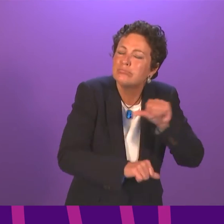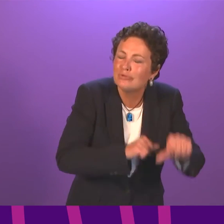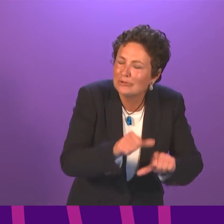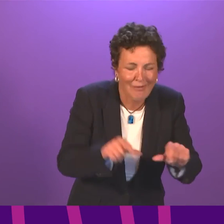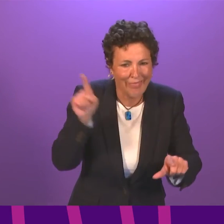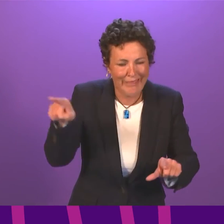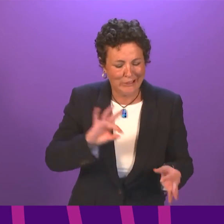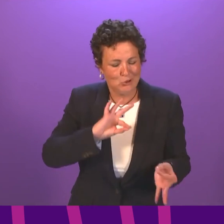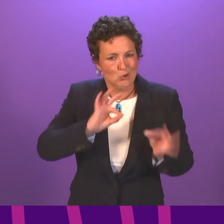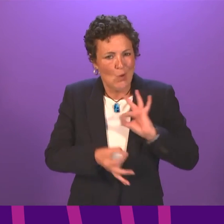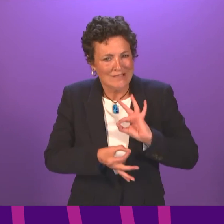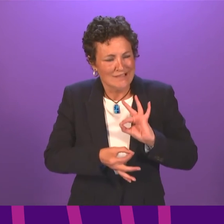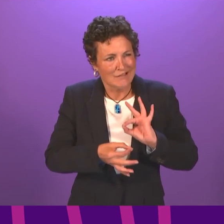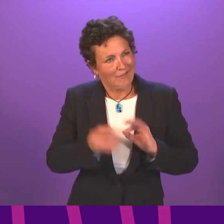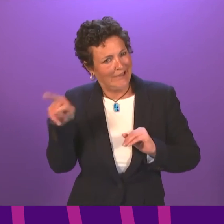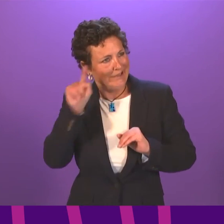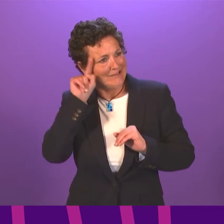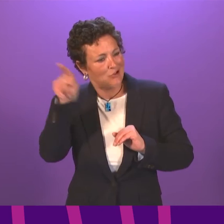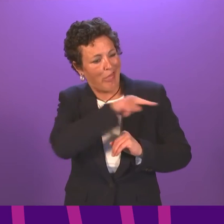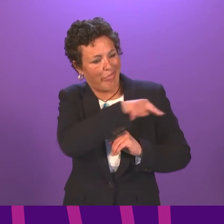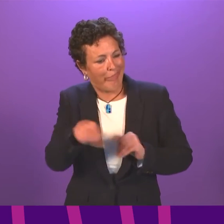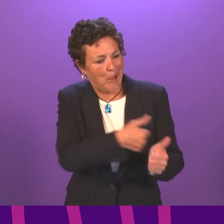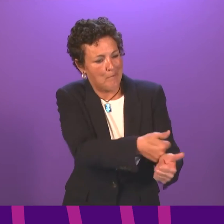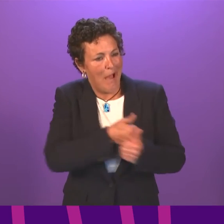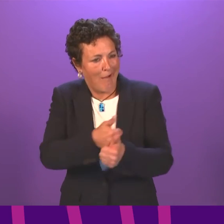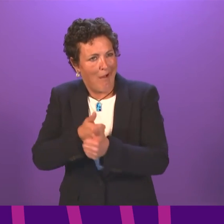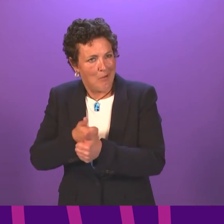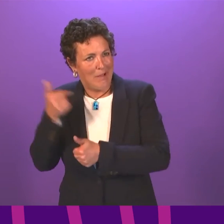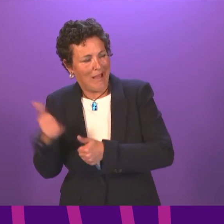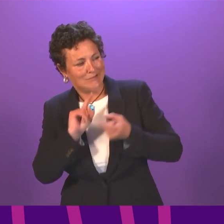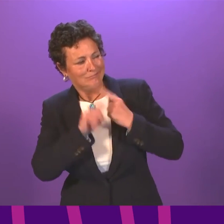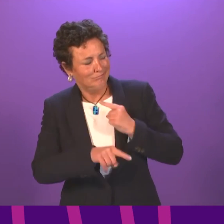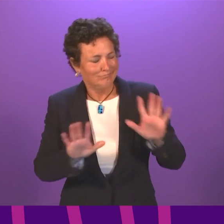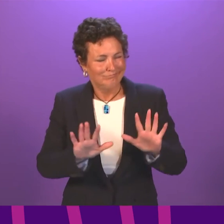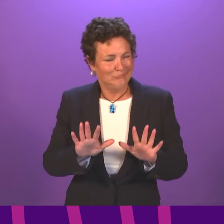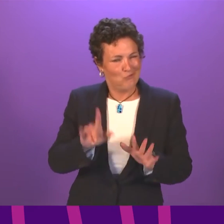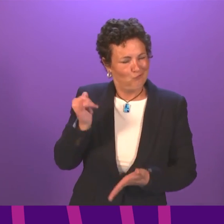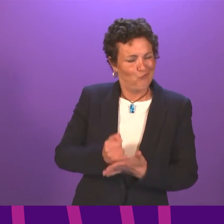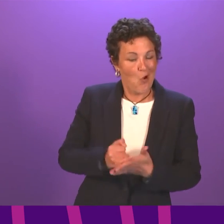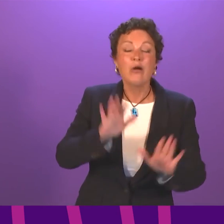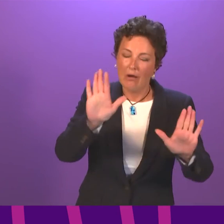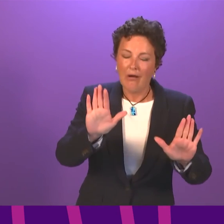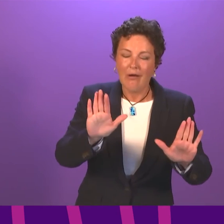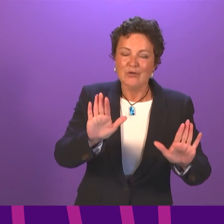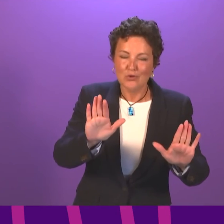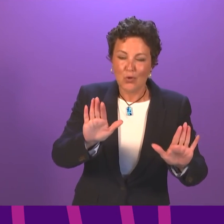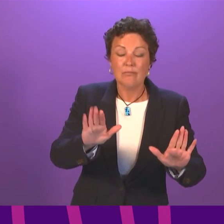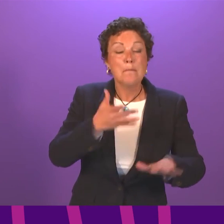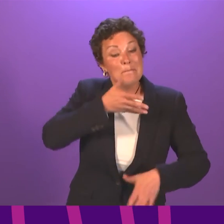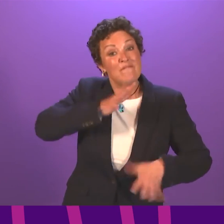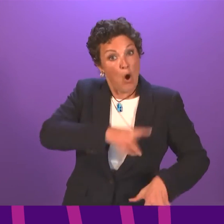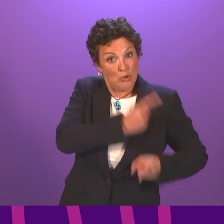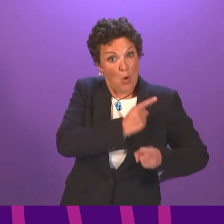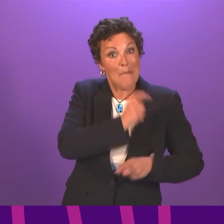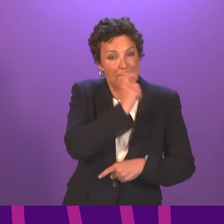suggested that they were backing up what he said about the earlier part of the system in his first question. So before I come on to appeals, let me conclude